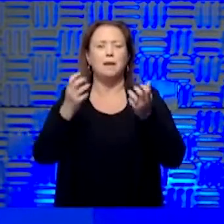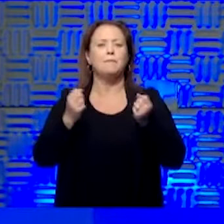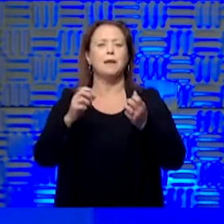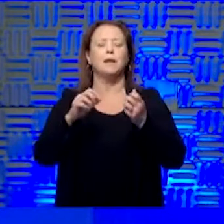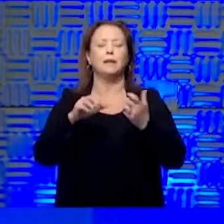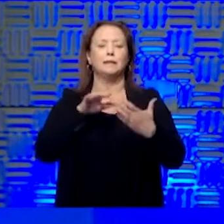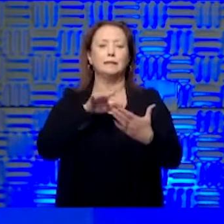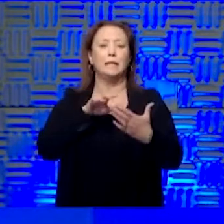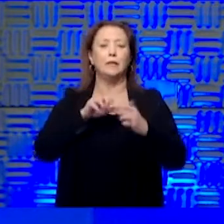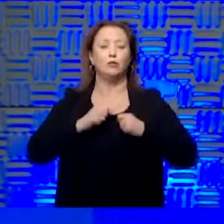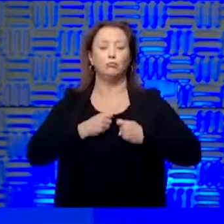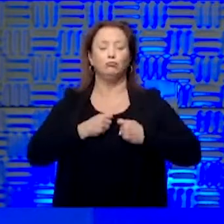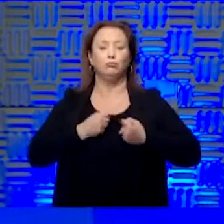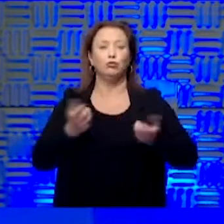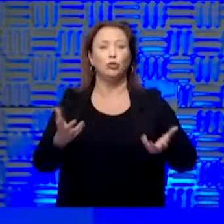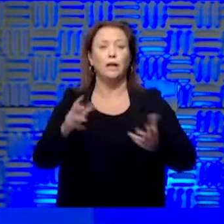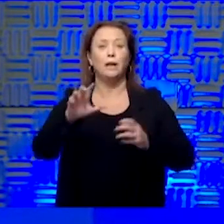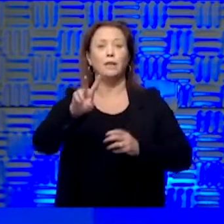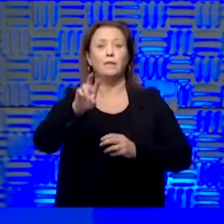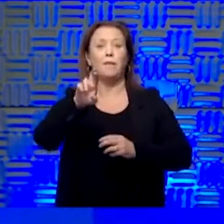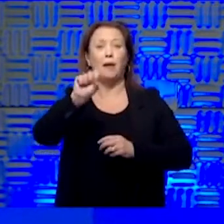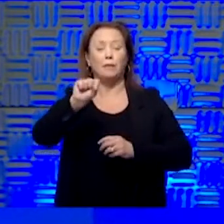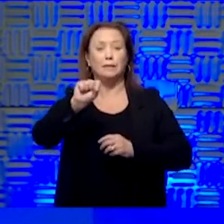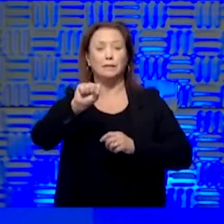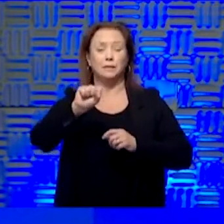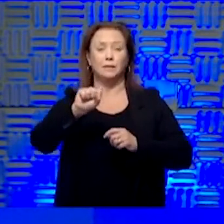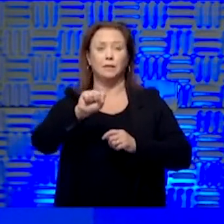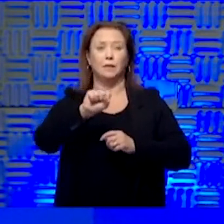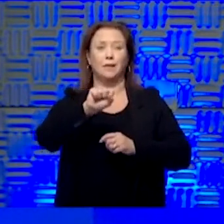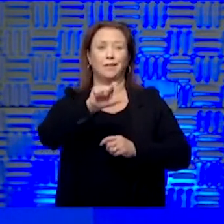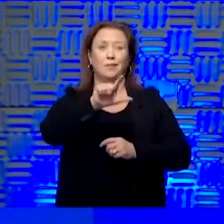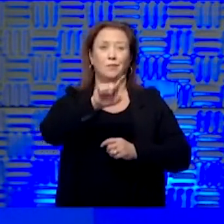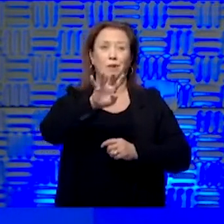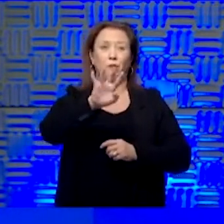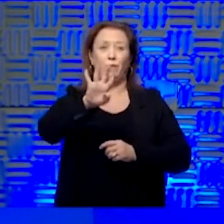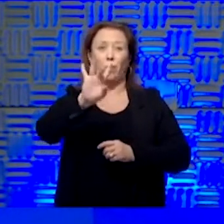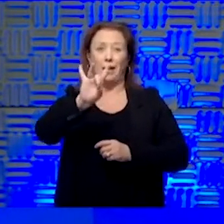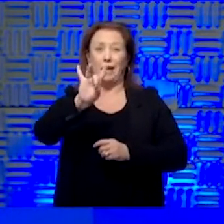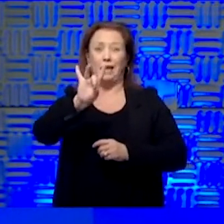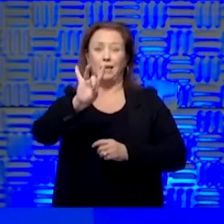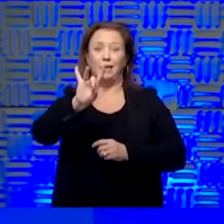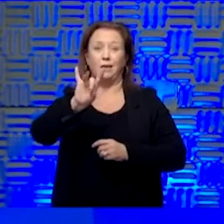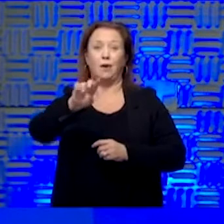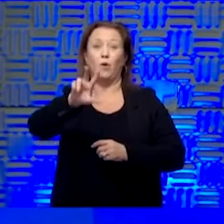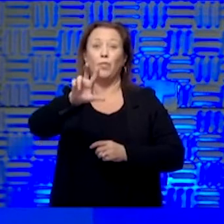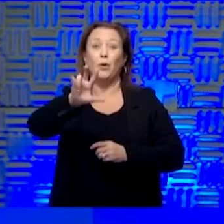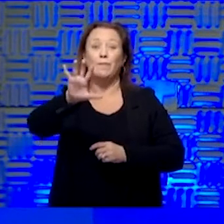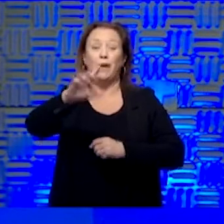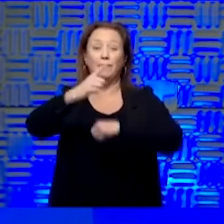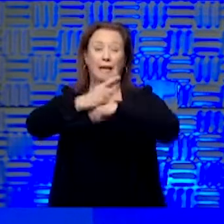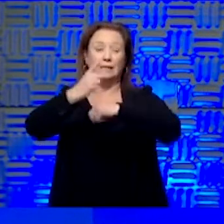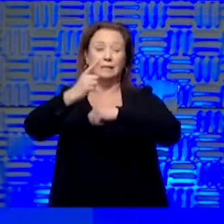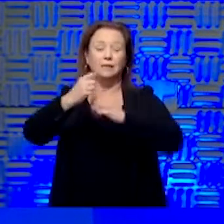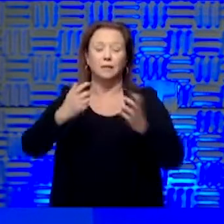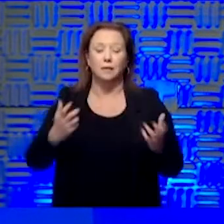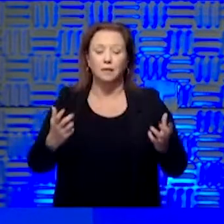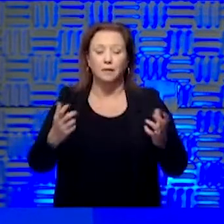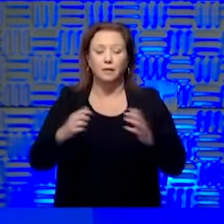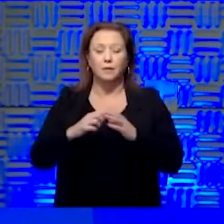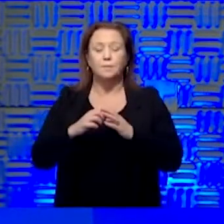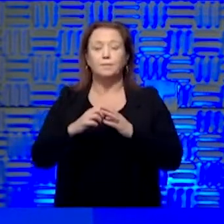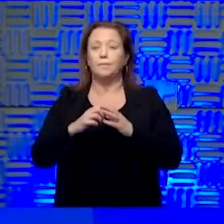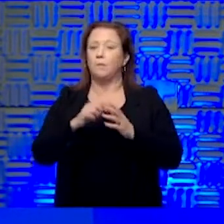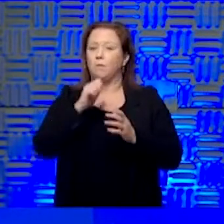can shed virus for up to 21, 28, and even outliers, even longer than that, 35-plus days. However, we're really not certain